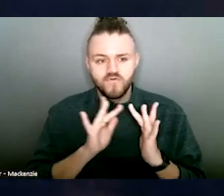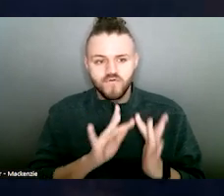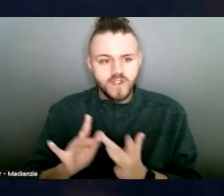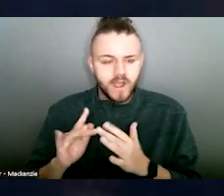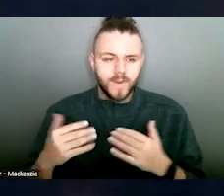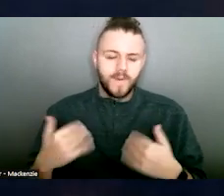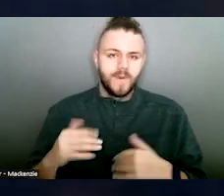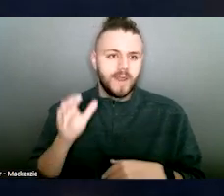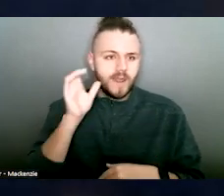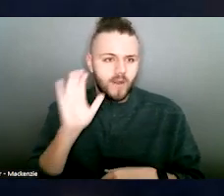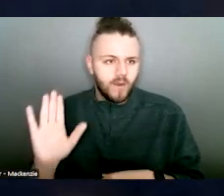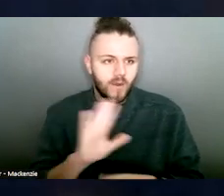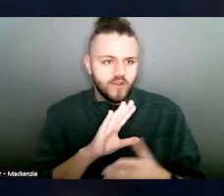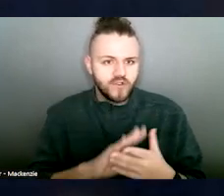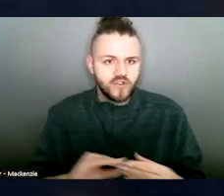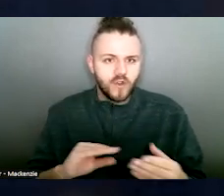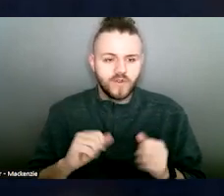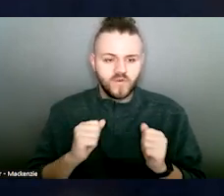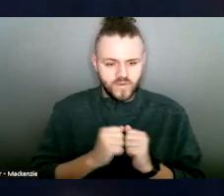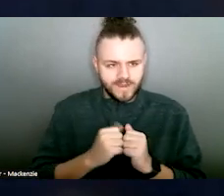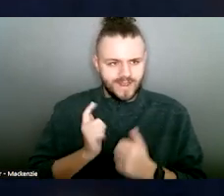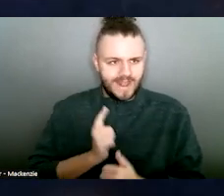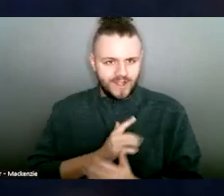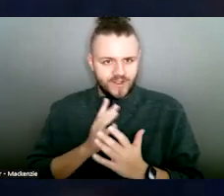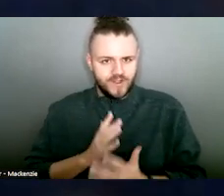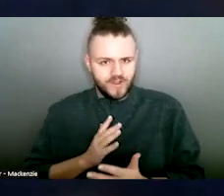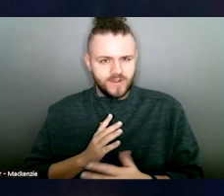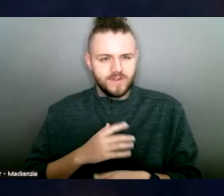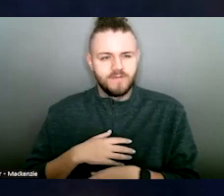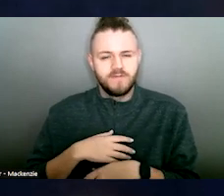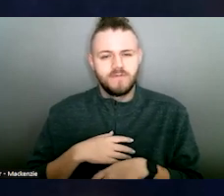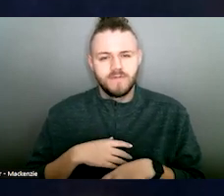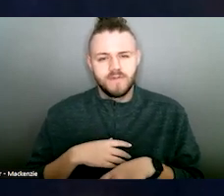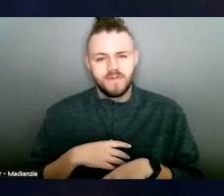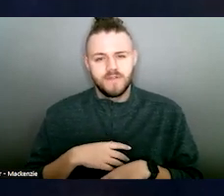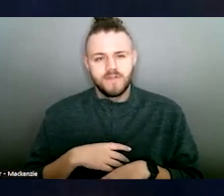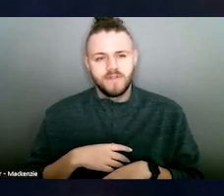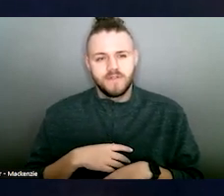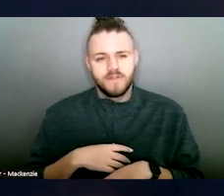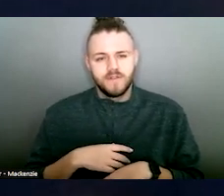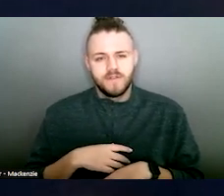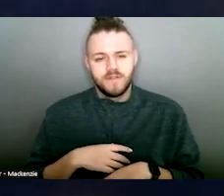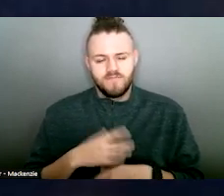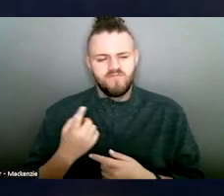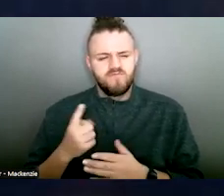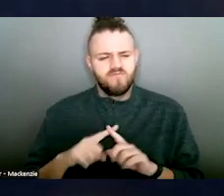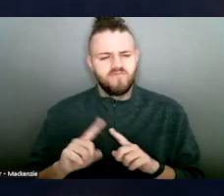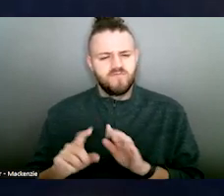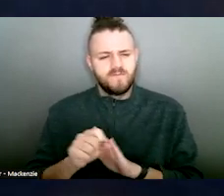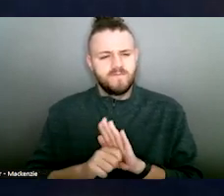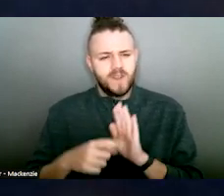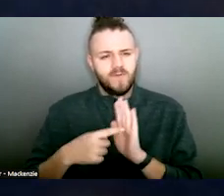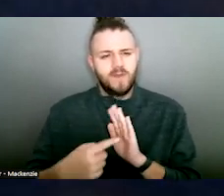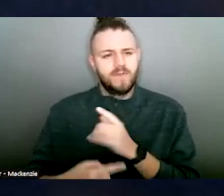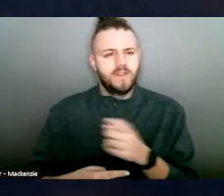stories with legislators. I do want to know that before I ever became a state representative, I actually spent